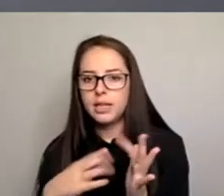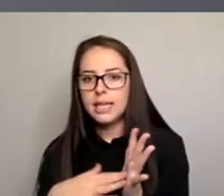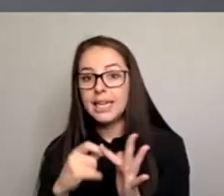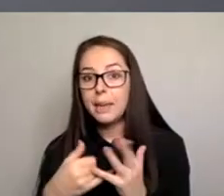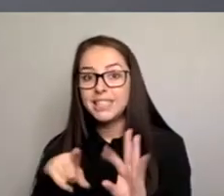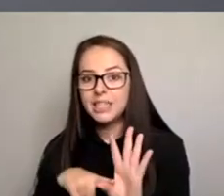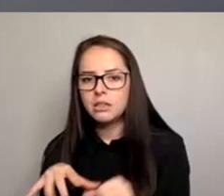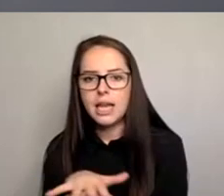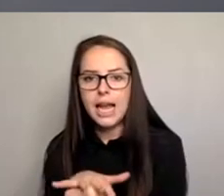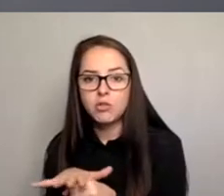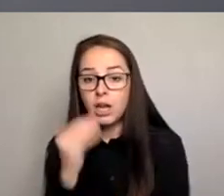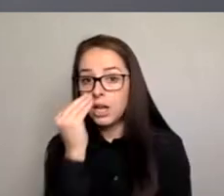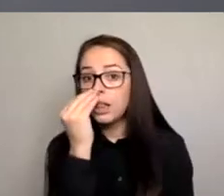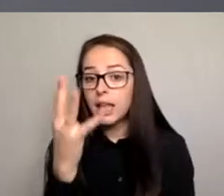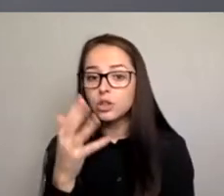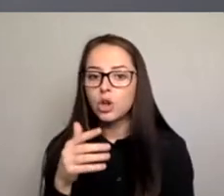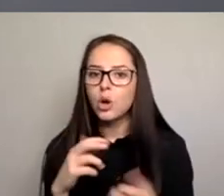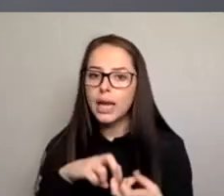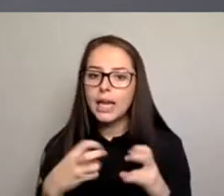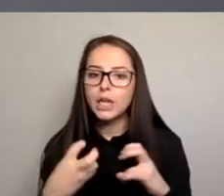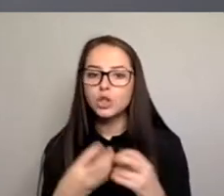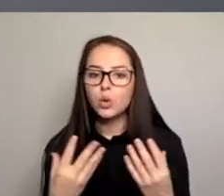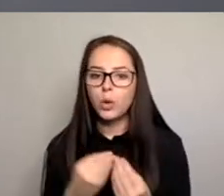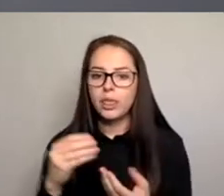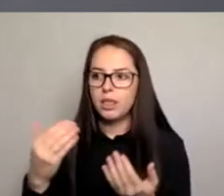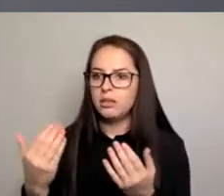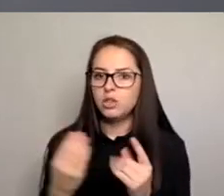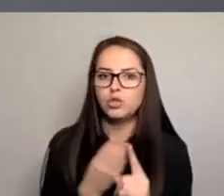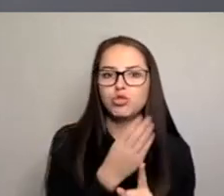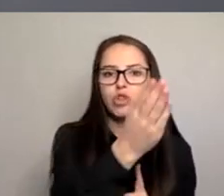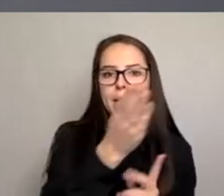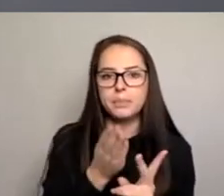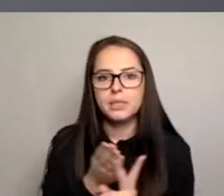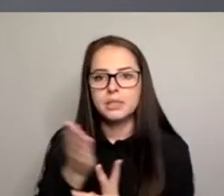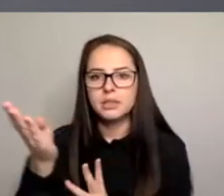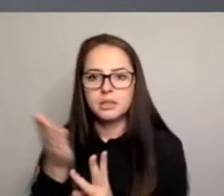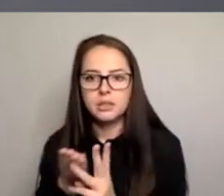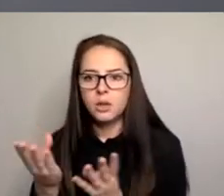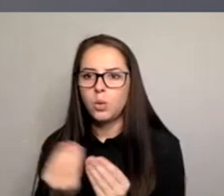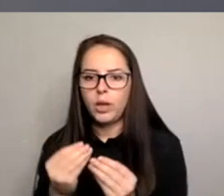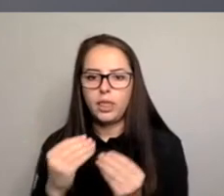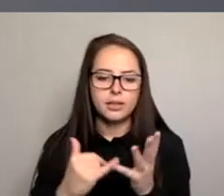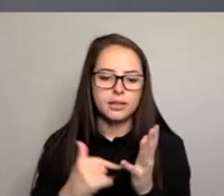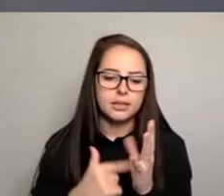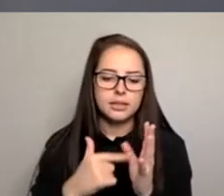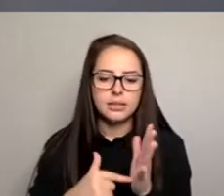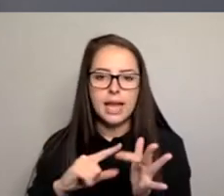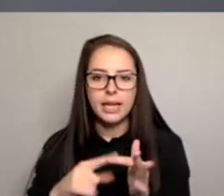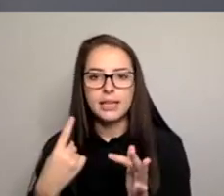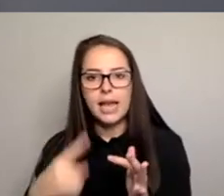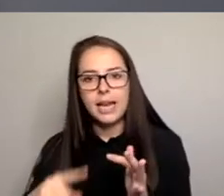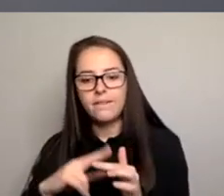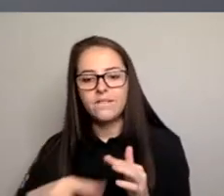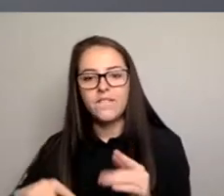with the streams of state and federal funding. And so we passed motions at the City of Sydney supporting